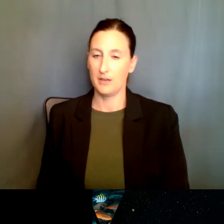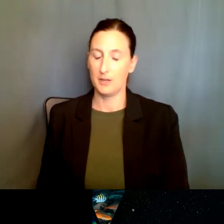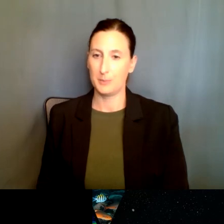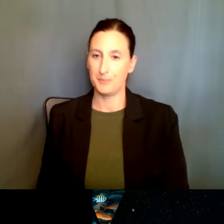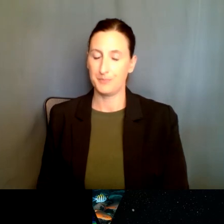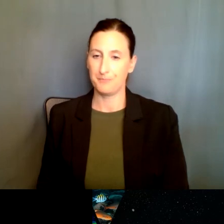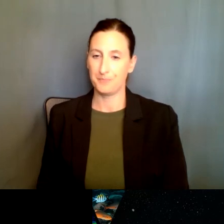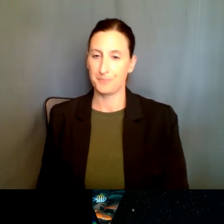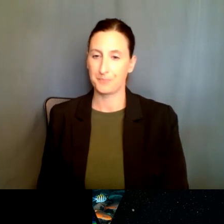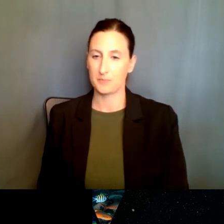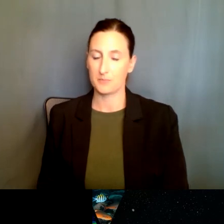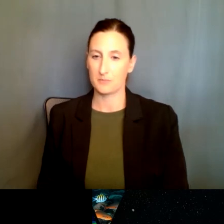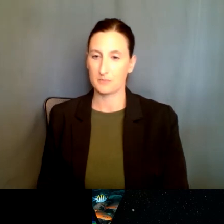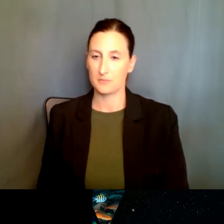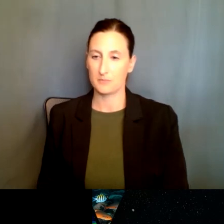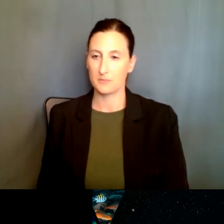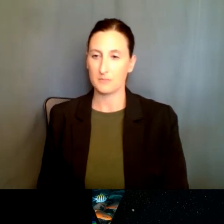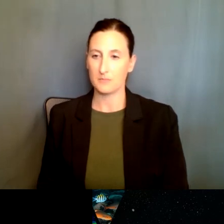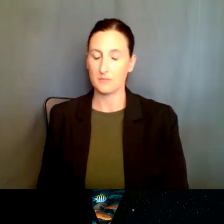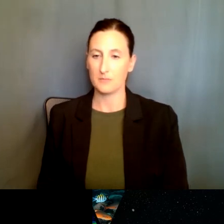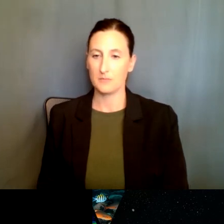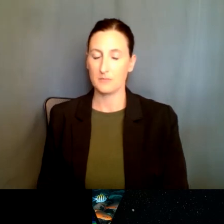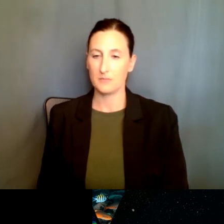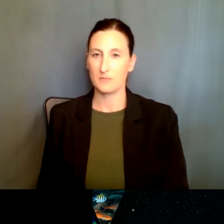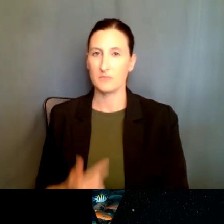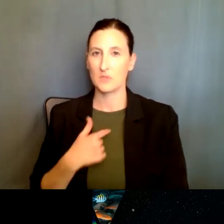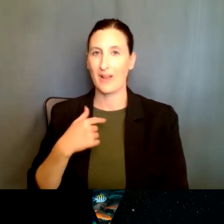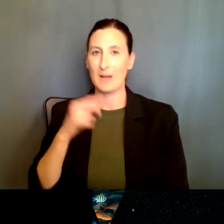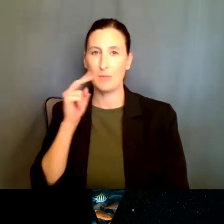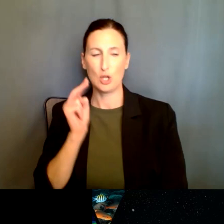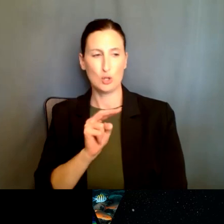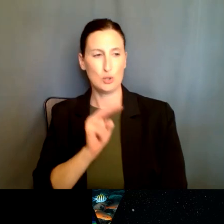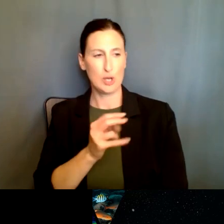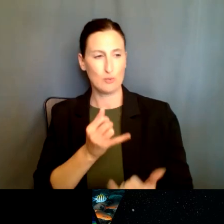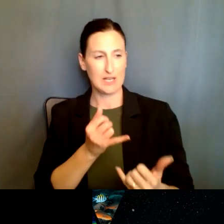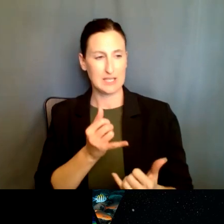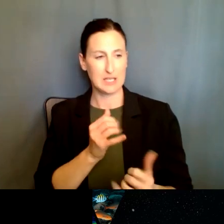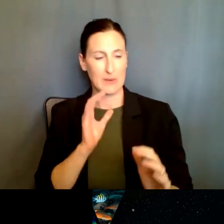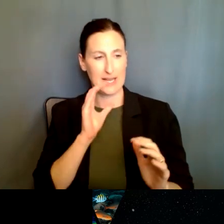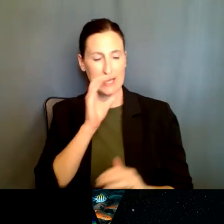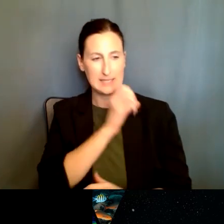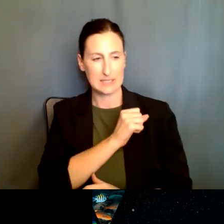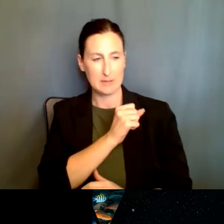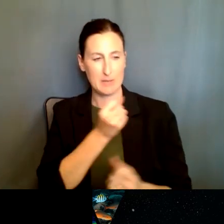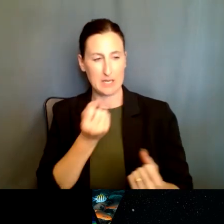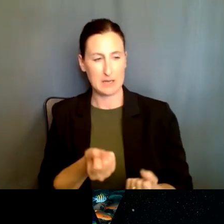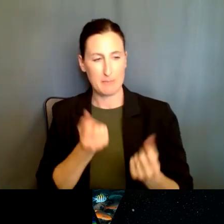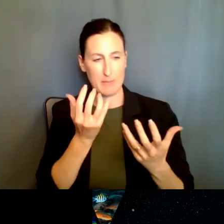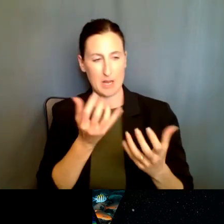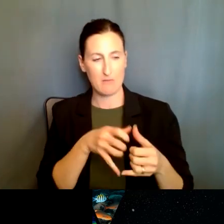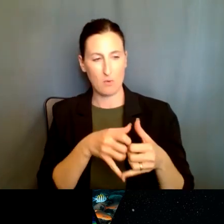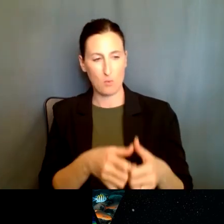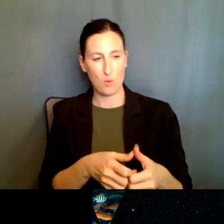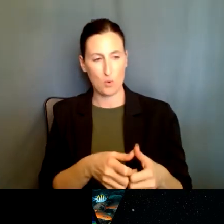Um, so the solicitation, I'm looking at the solicitation right now, says estimating number of awards for anticipated funding amounts,